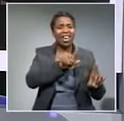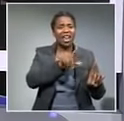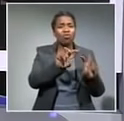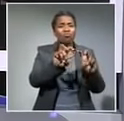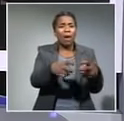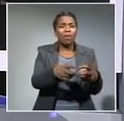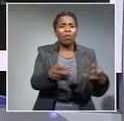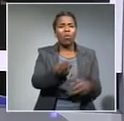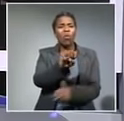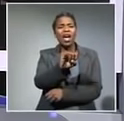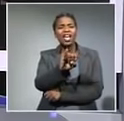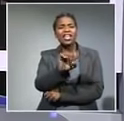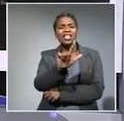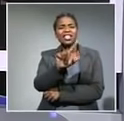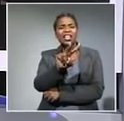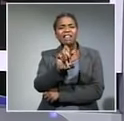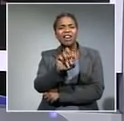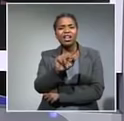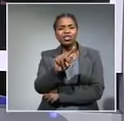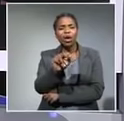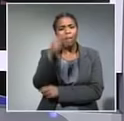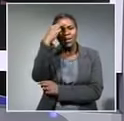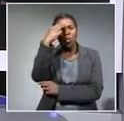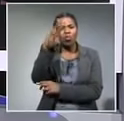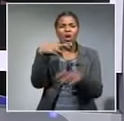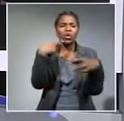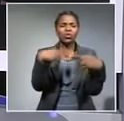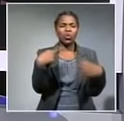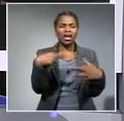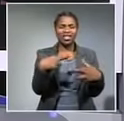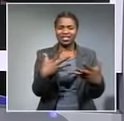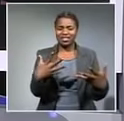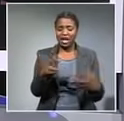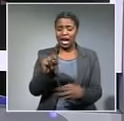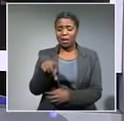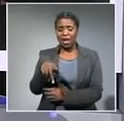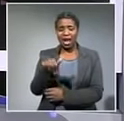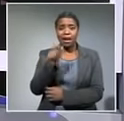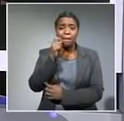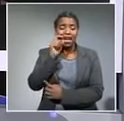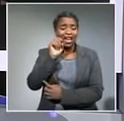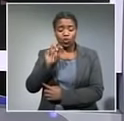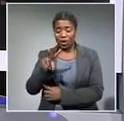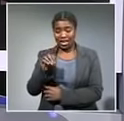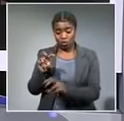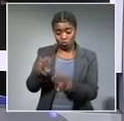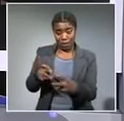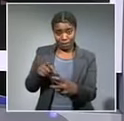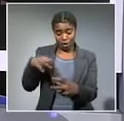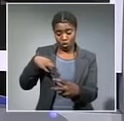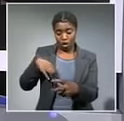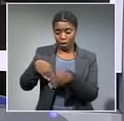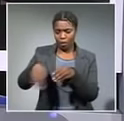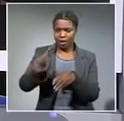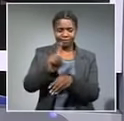of the Silverton dross restaurant the National Prosecuting Authority plans to oppose bail for a 20 year old man accused of the crime he's in